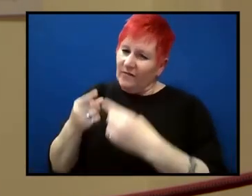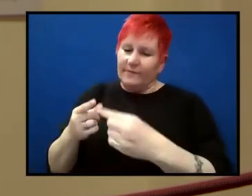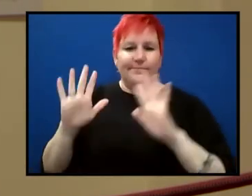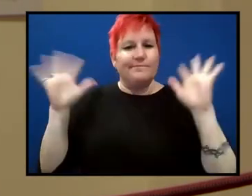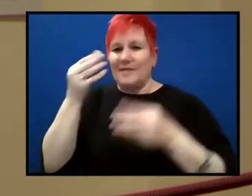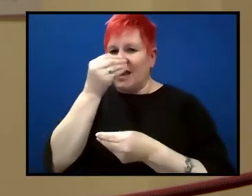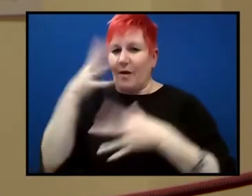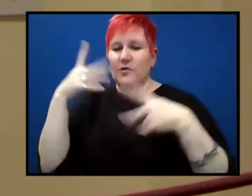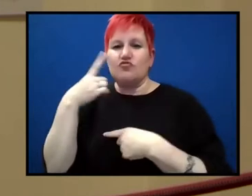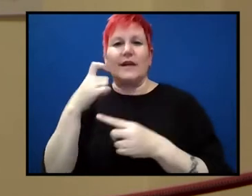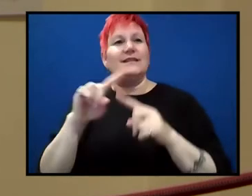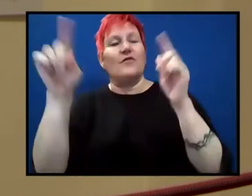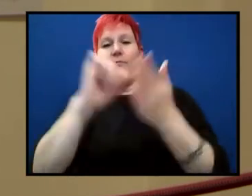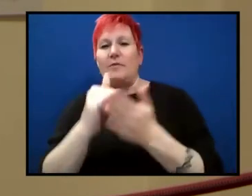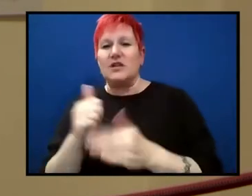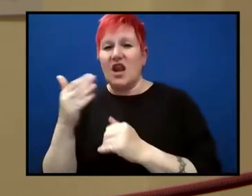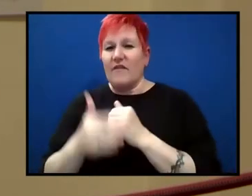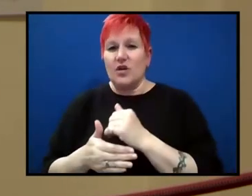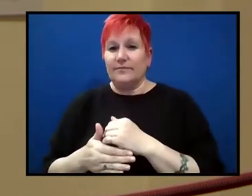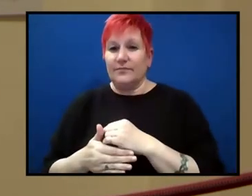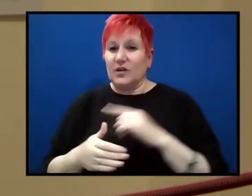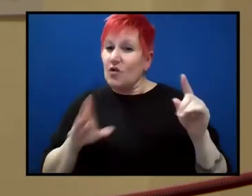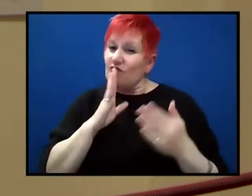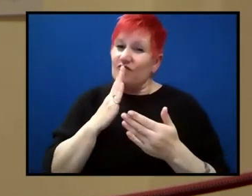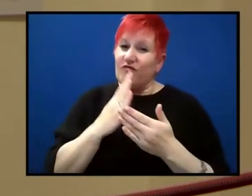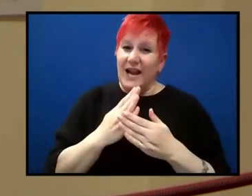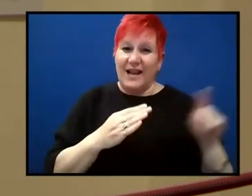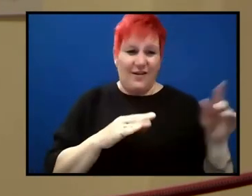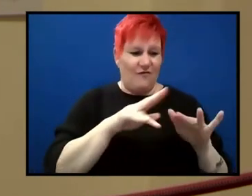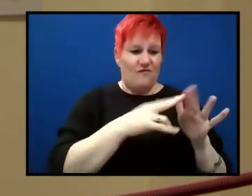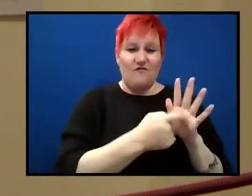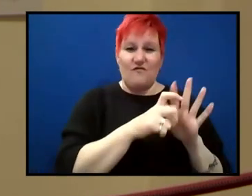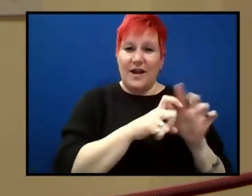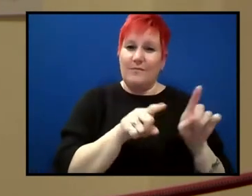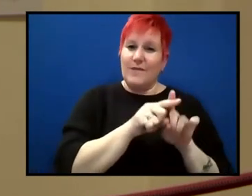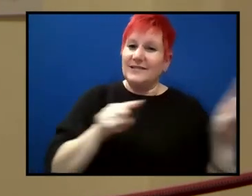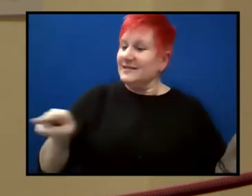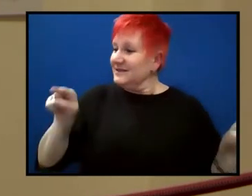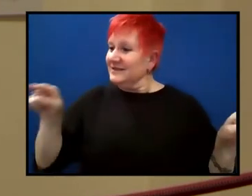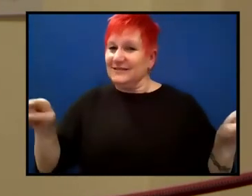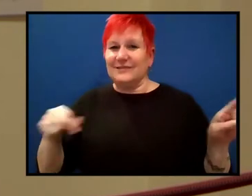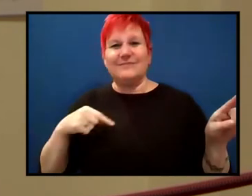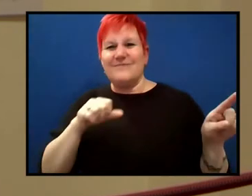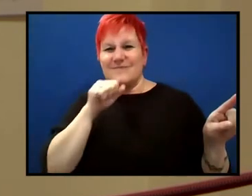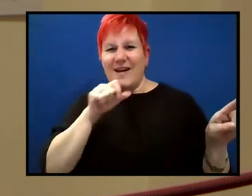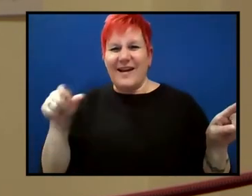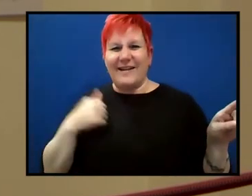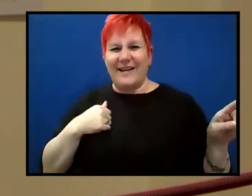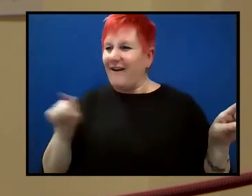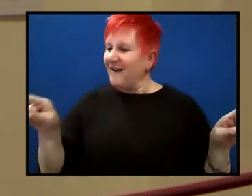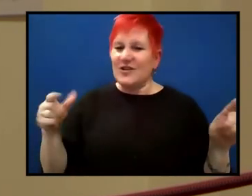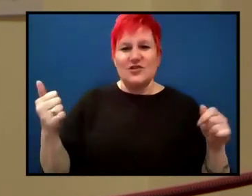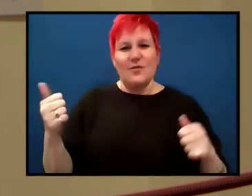somewhere else. So, he really justly deserves, uh, credit up there with, with Fred Vine, um,